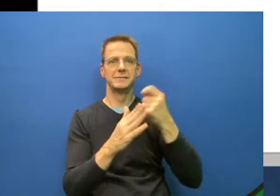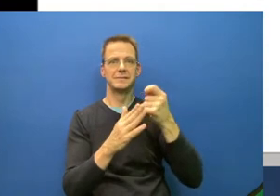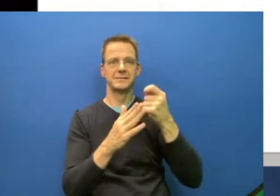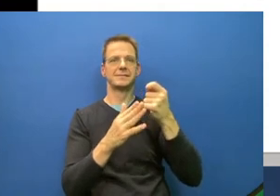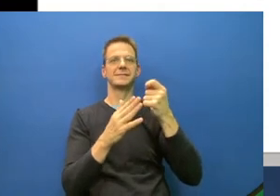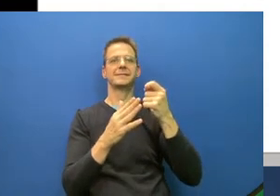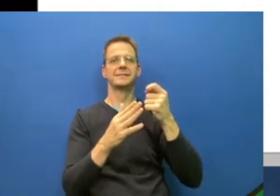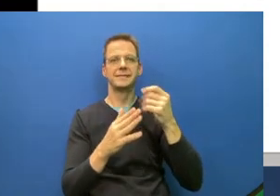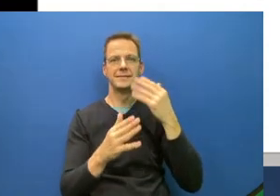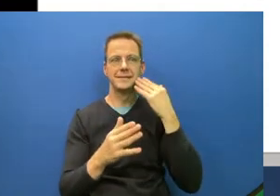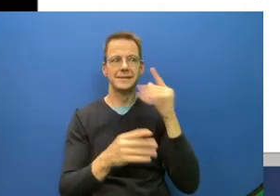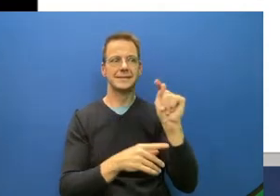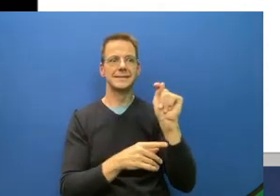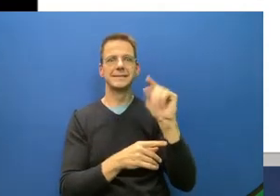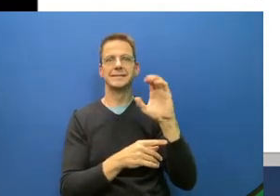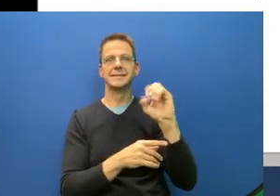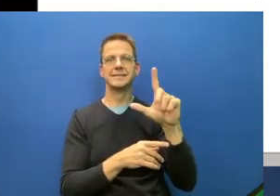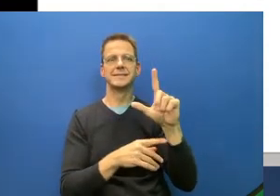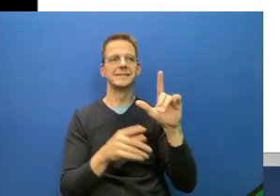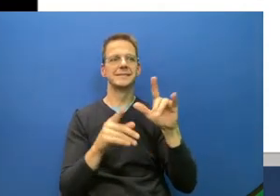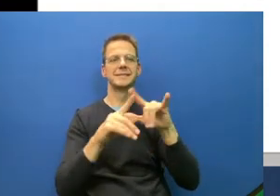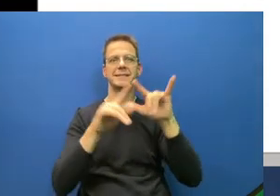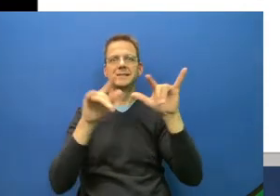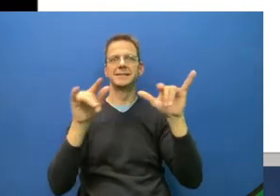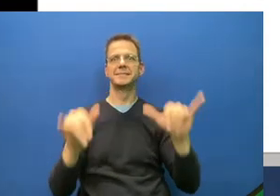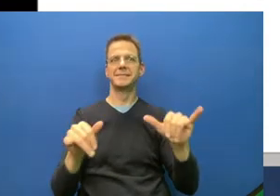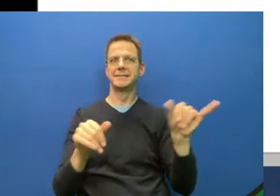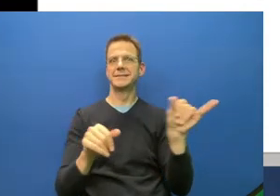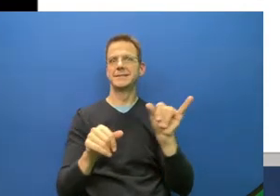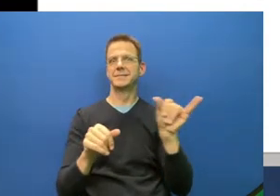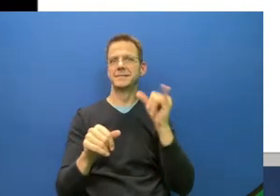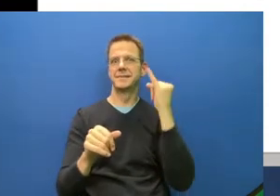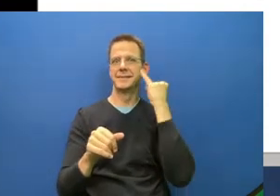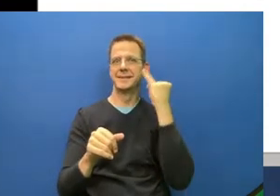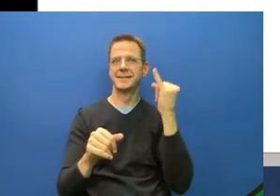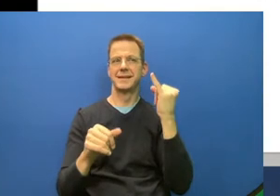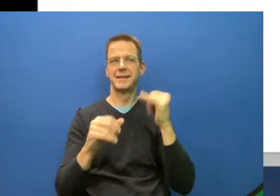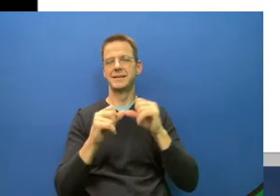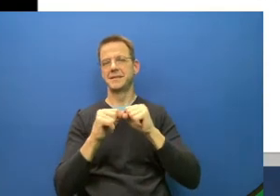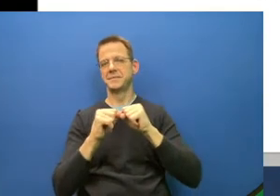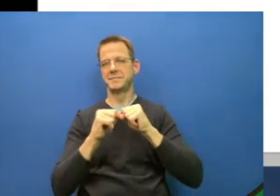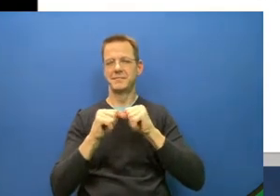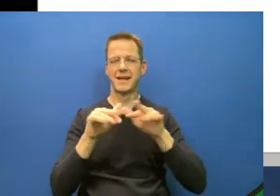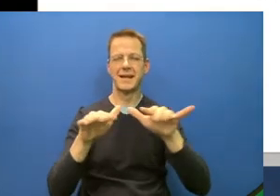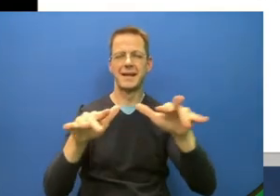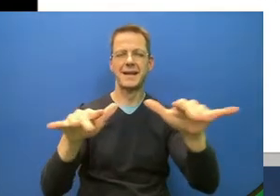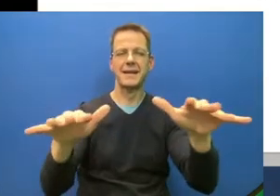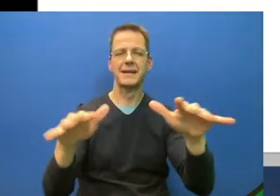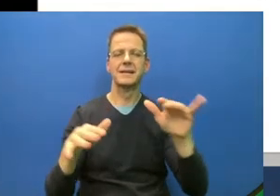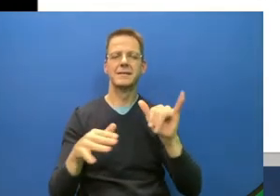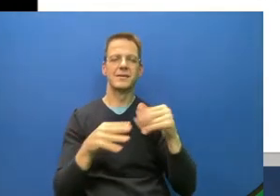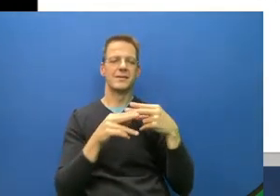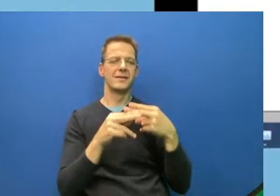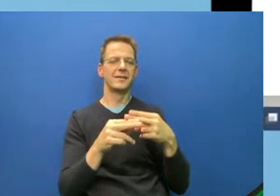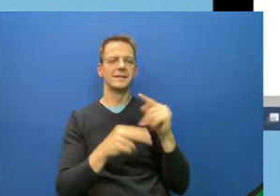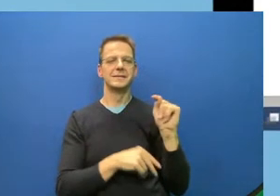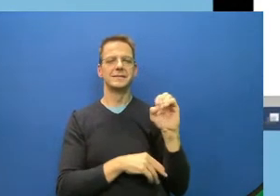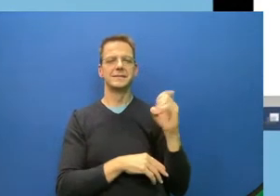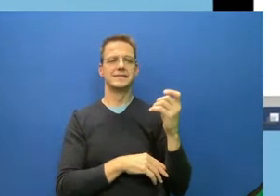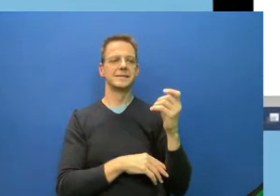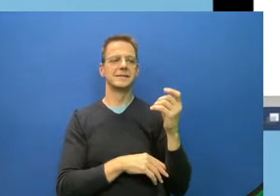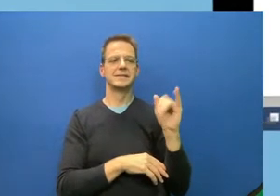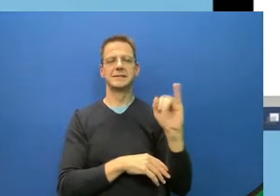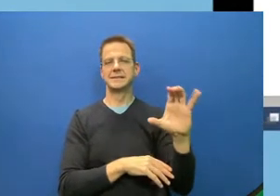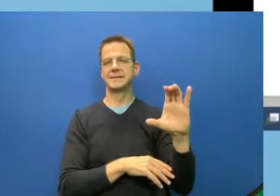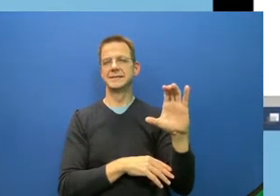it looks like something that you see in something called toxic shock syndrome. And, you know, you can see the sequence here. The other problem is that